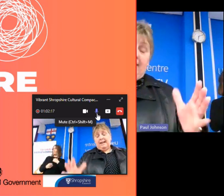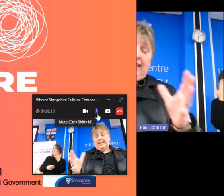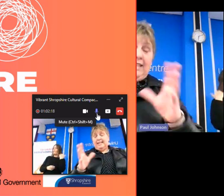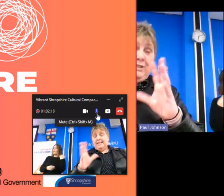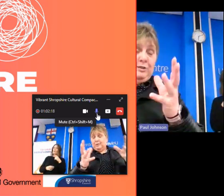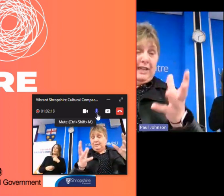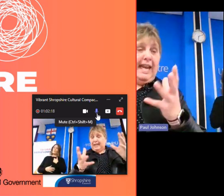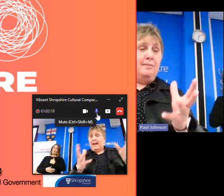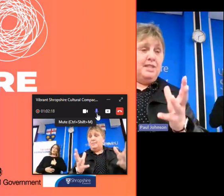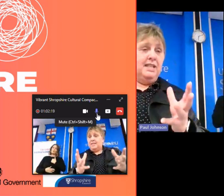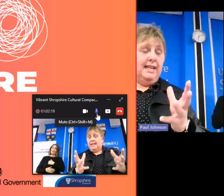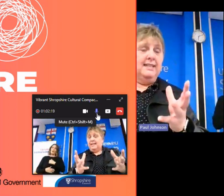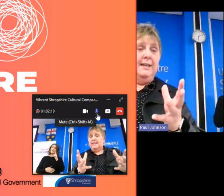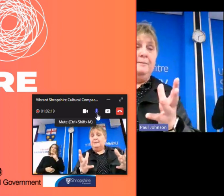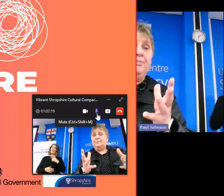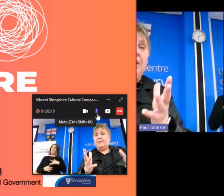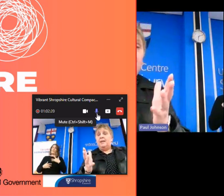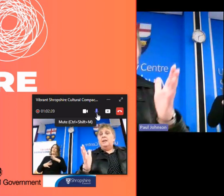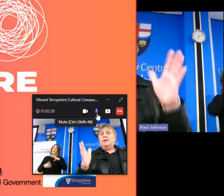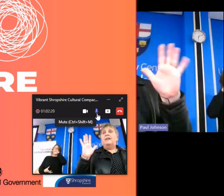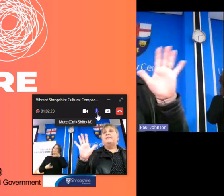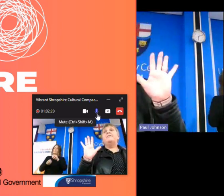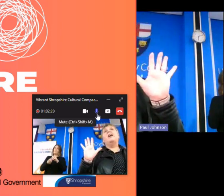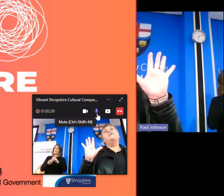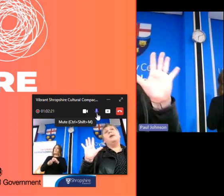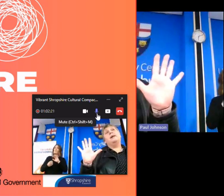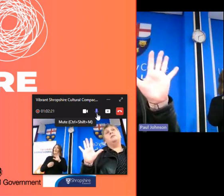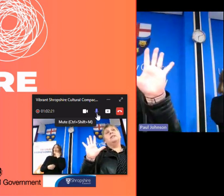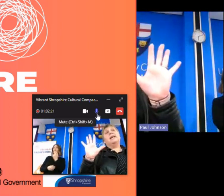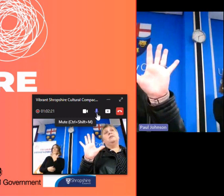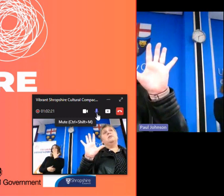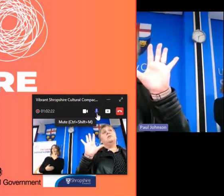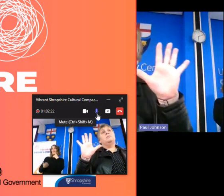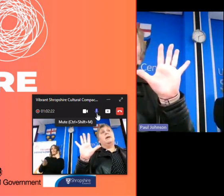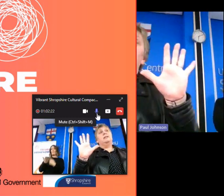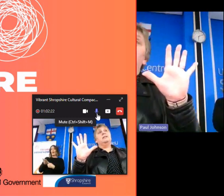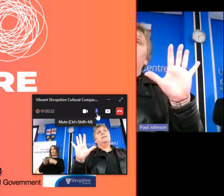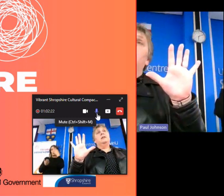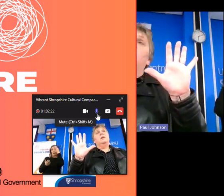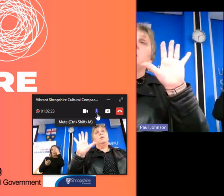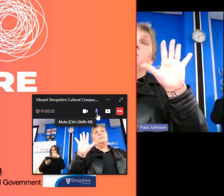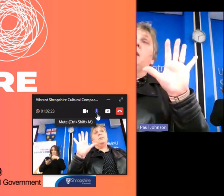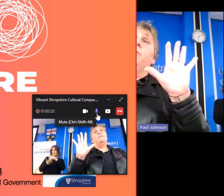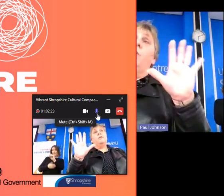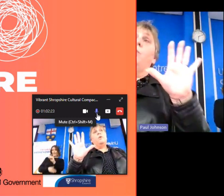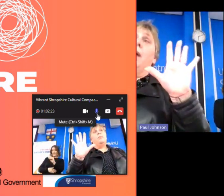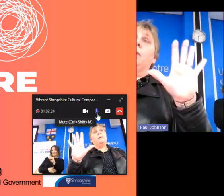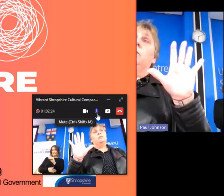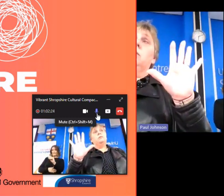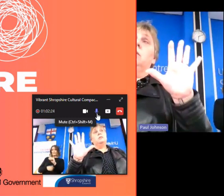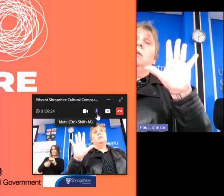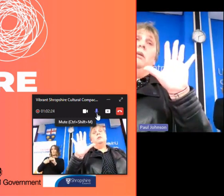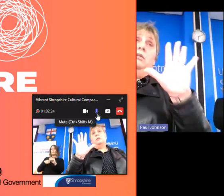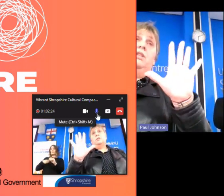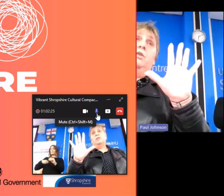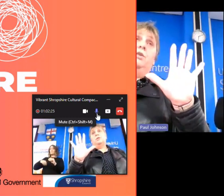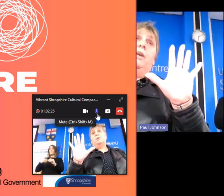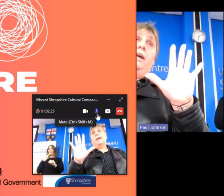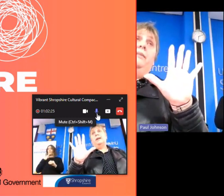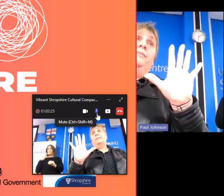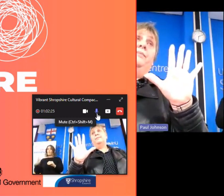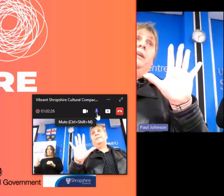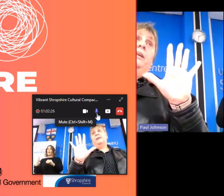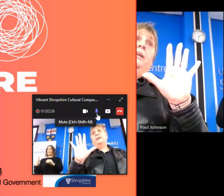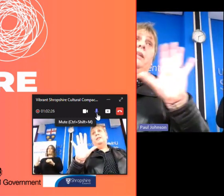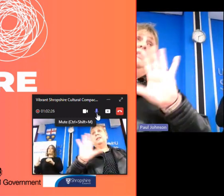but i think this sort of encapsulates it for every five pounds the council spends we spend four pounds on